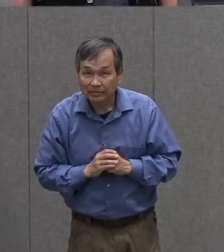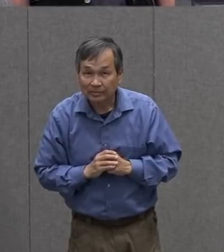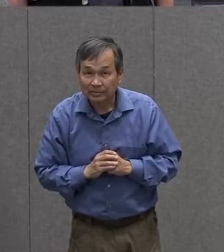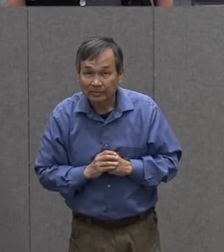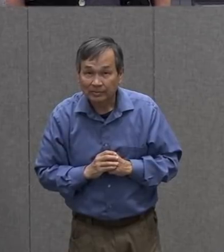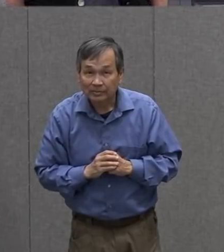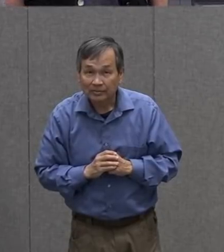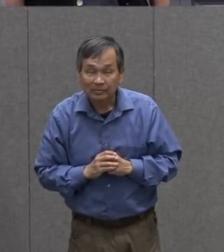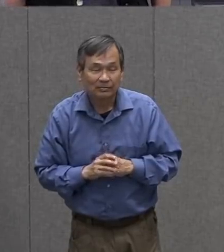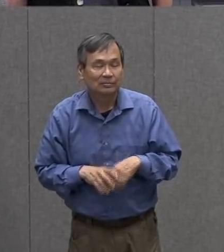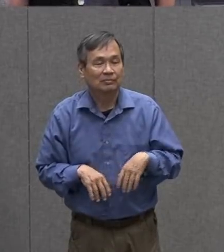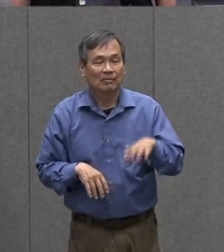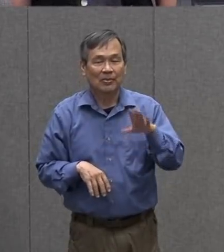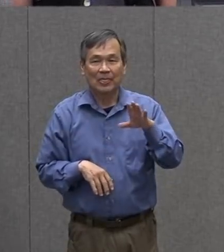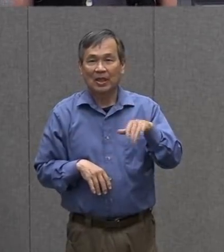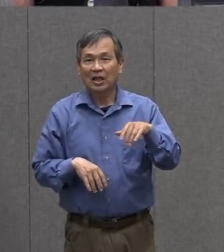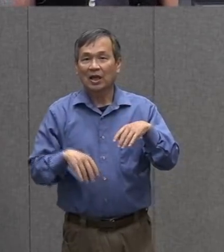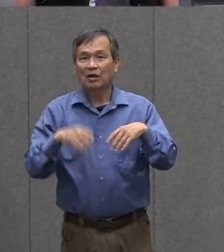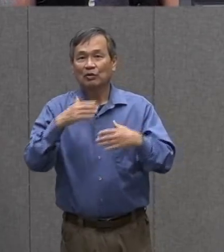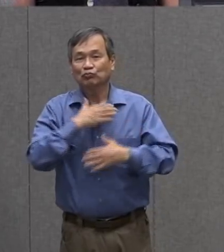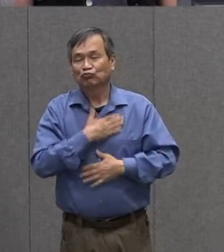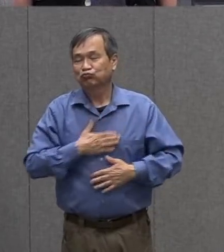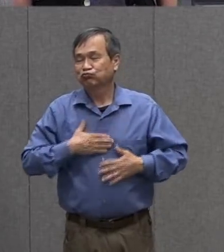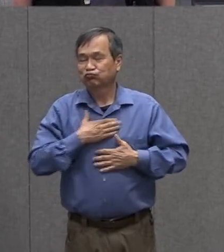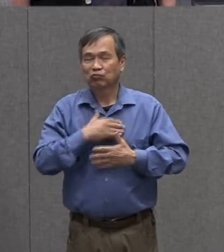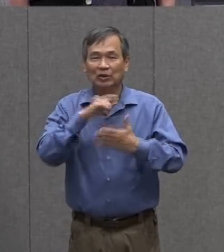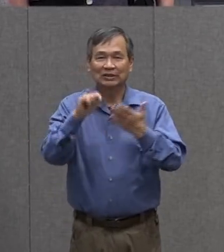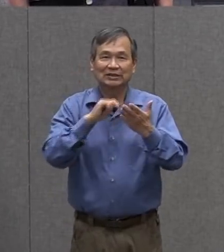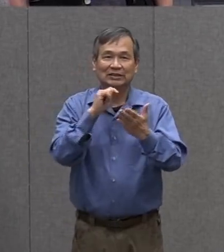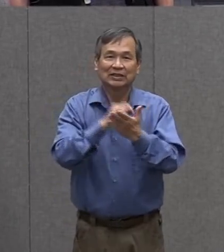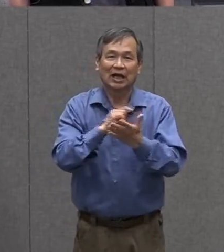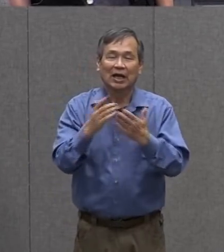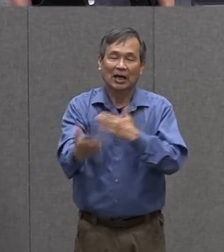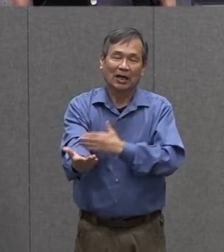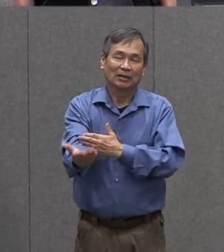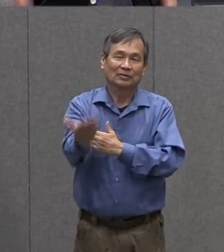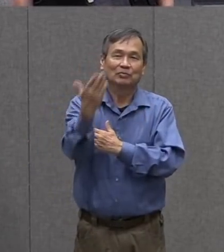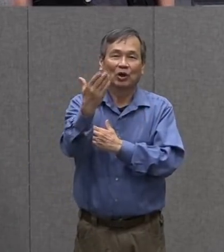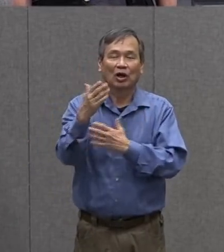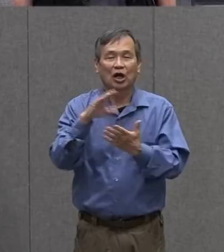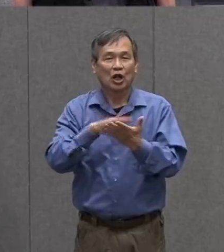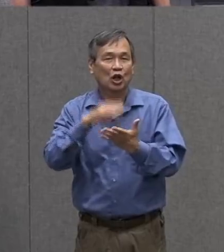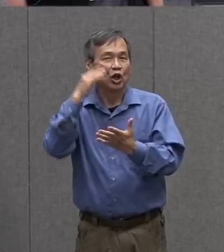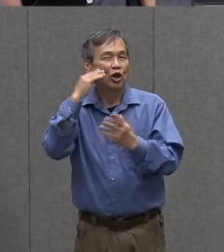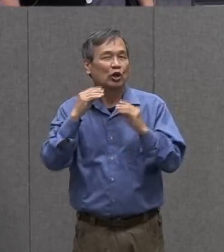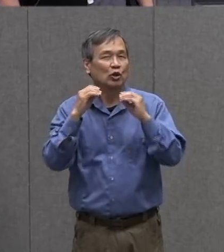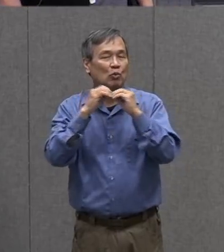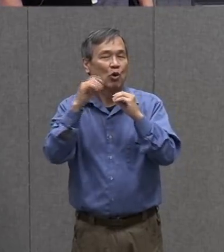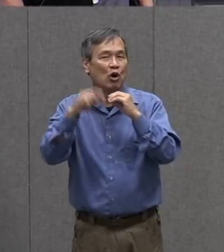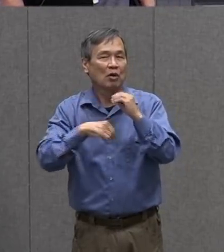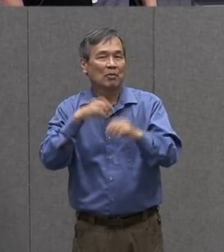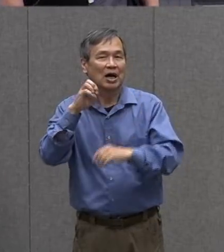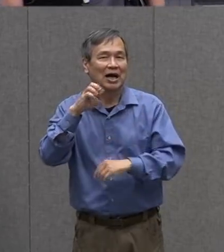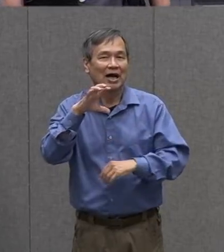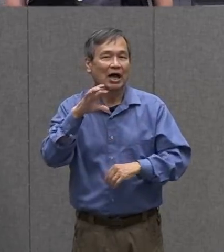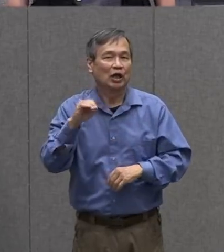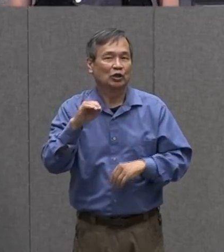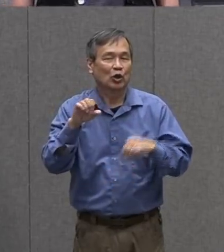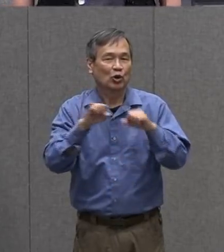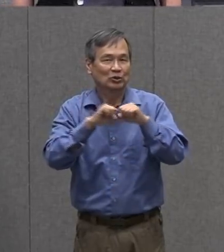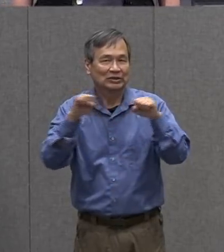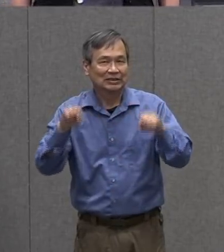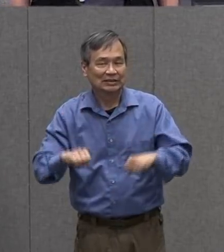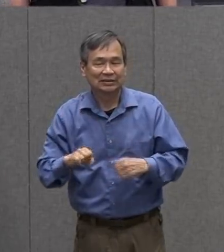We hope you've had a really good time this morning learning a little bit about ecosystems, about